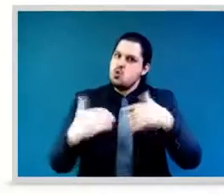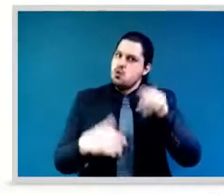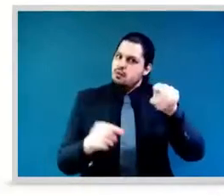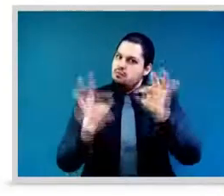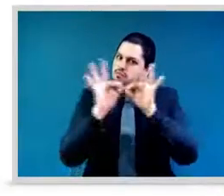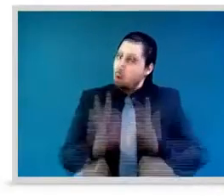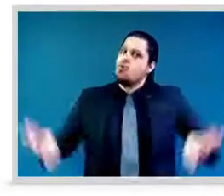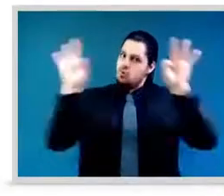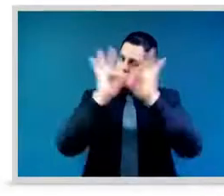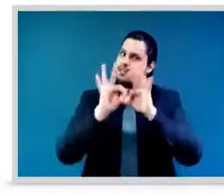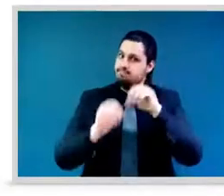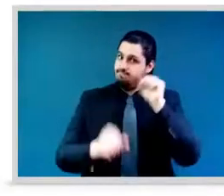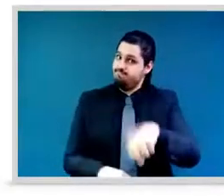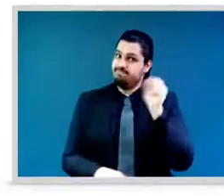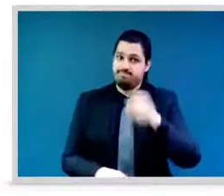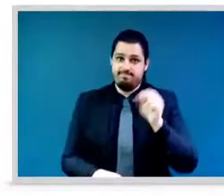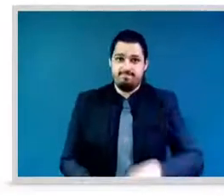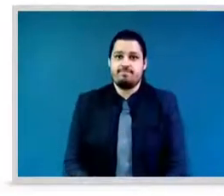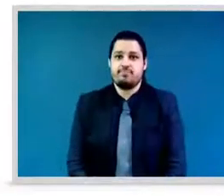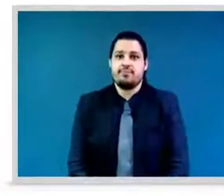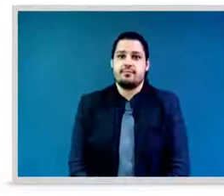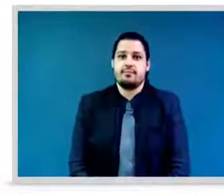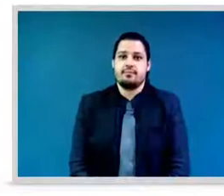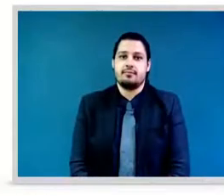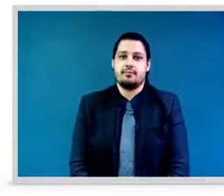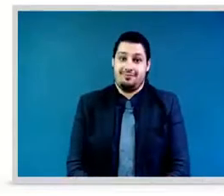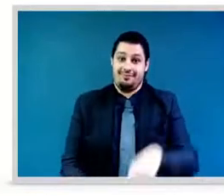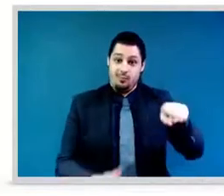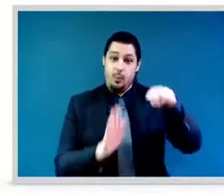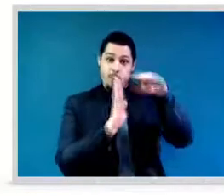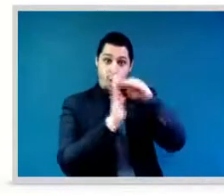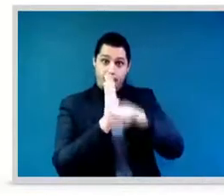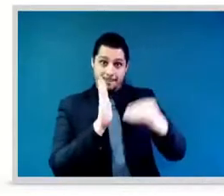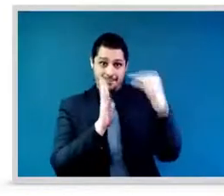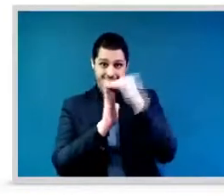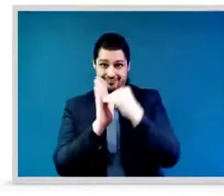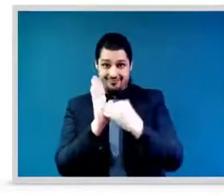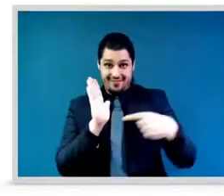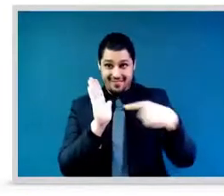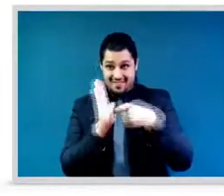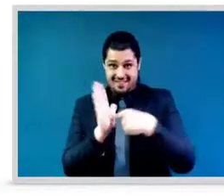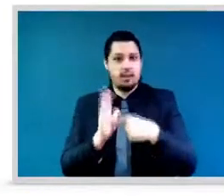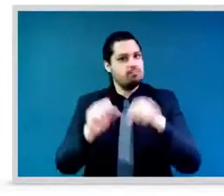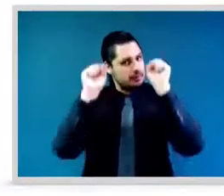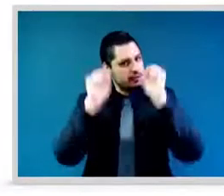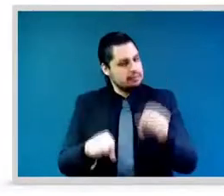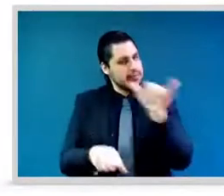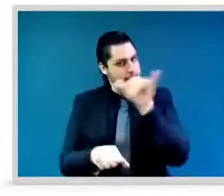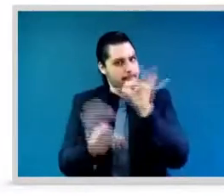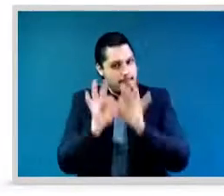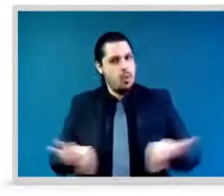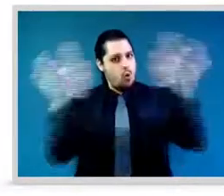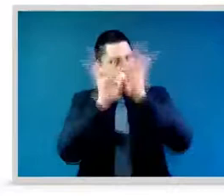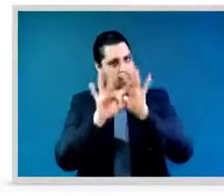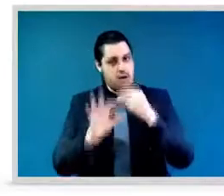we're delivering that in in program and in effectiveness. So that is also something we need to look at. And the